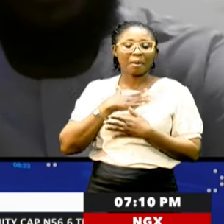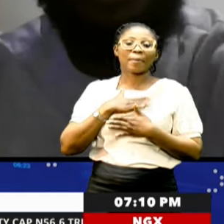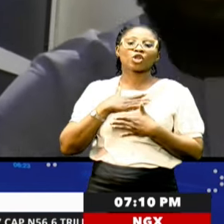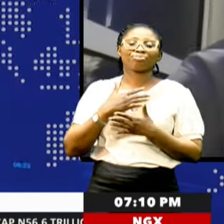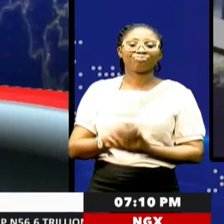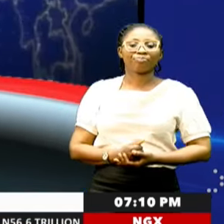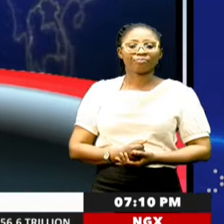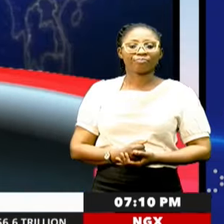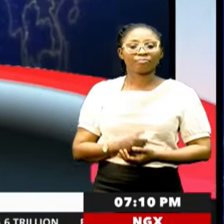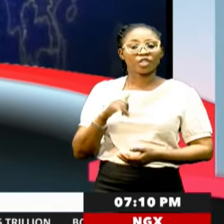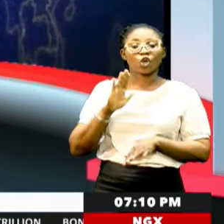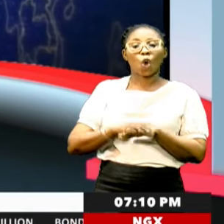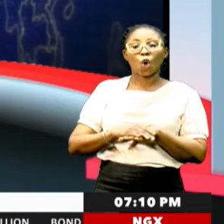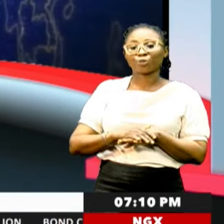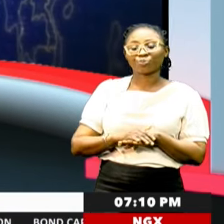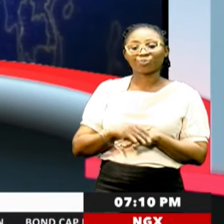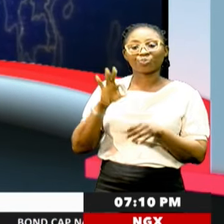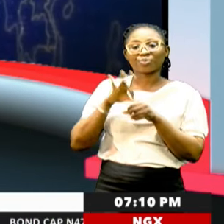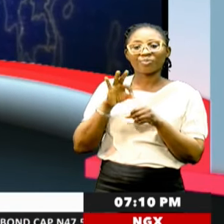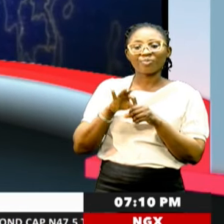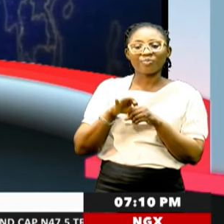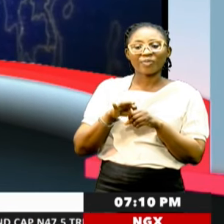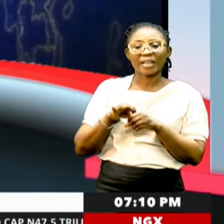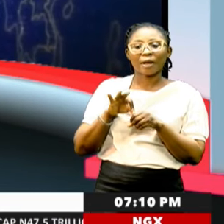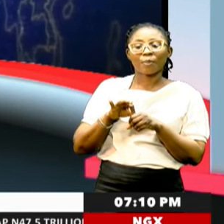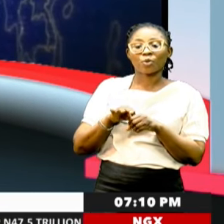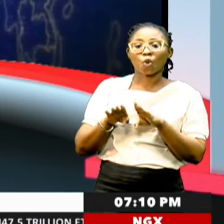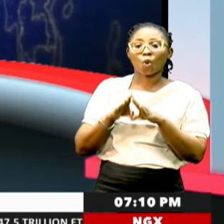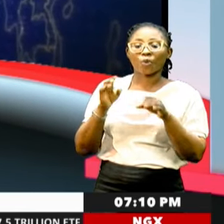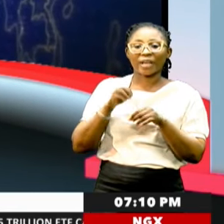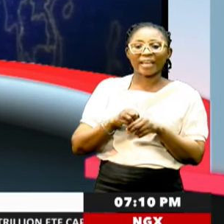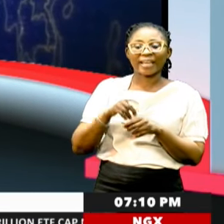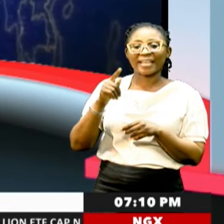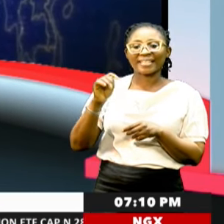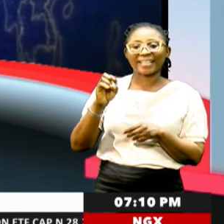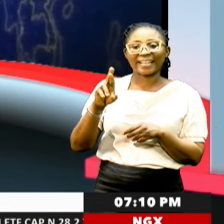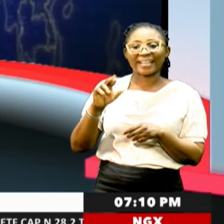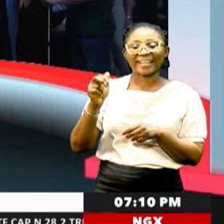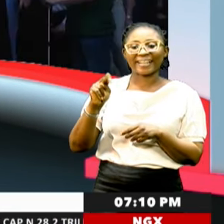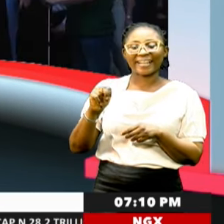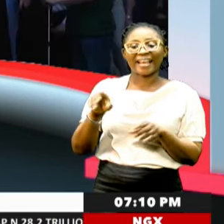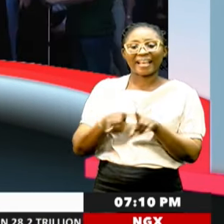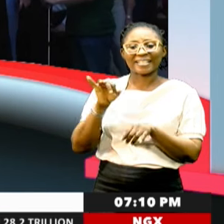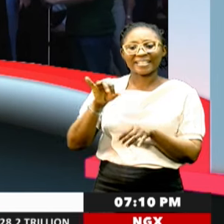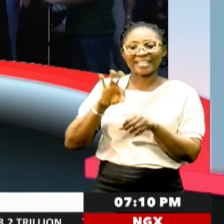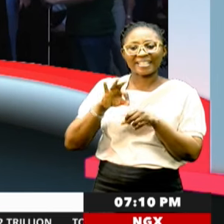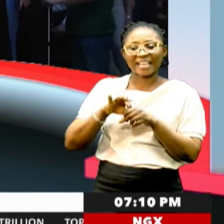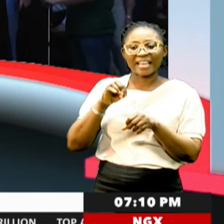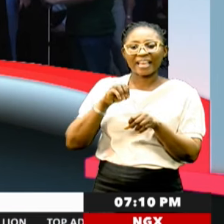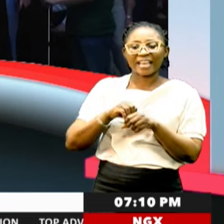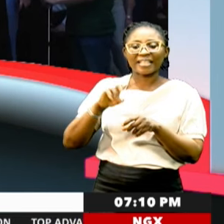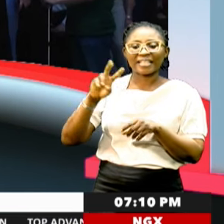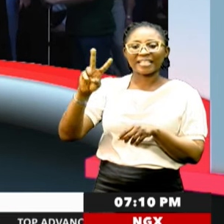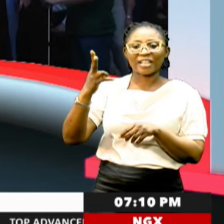Right. And still talking election, polls open in Tehran as voters start casting their ballots in the second round of